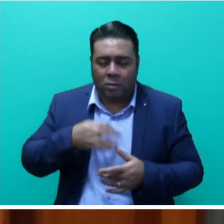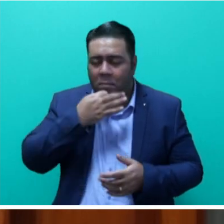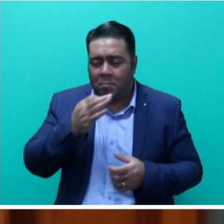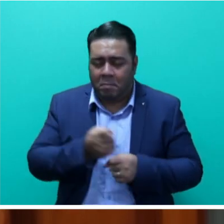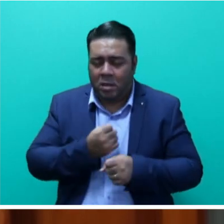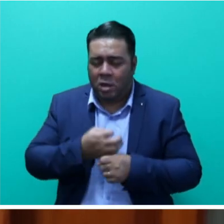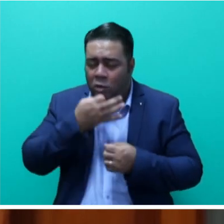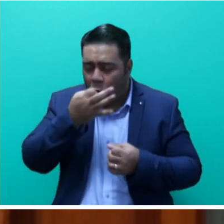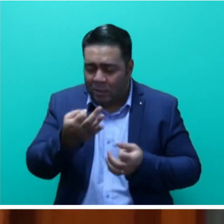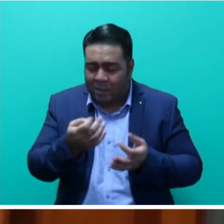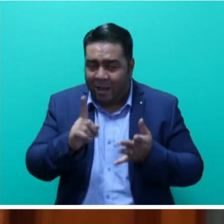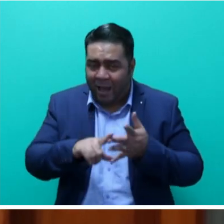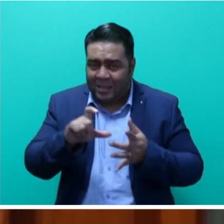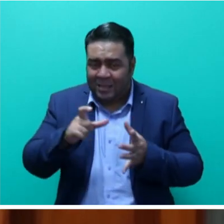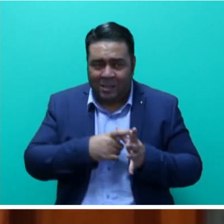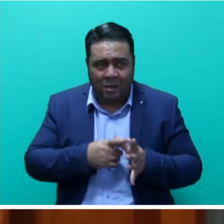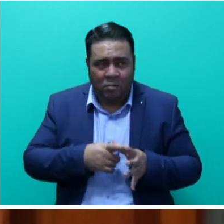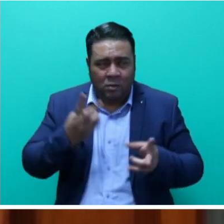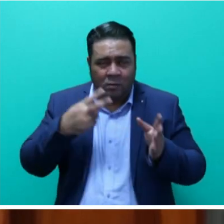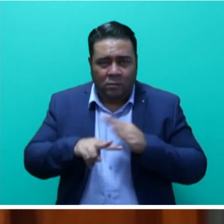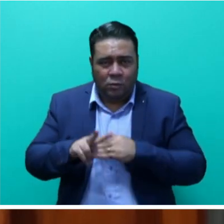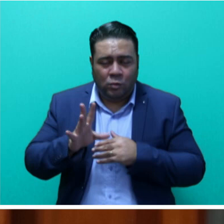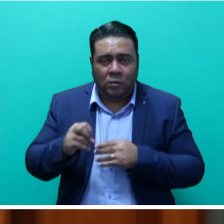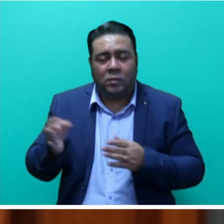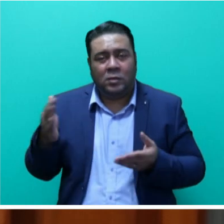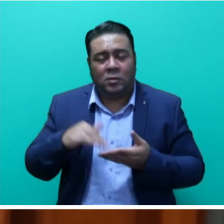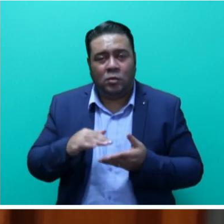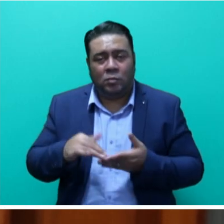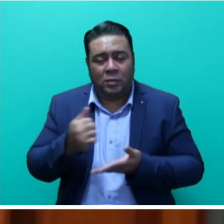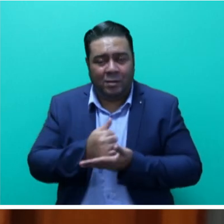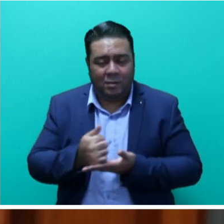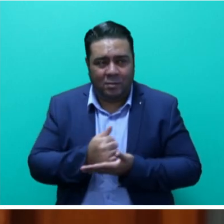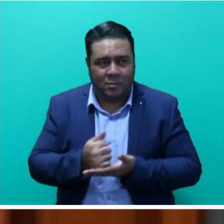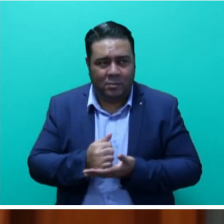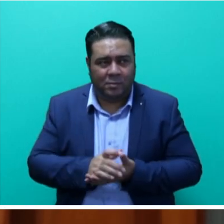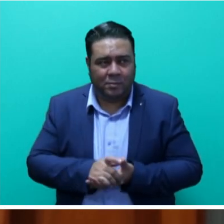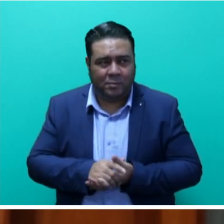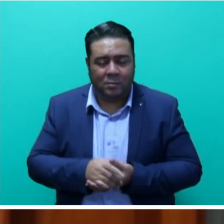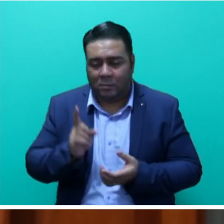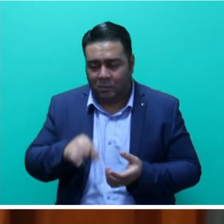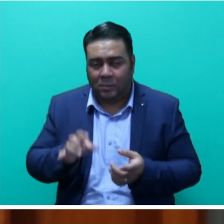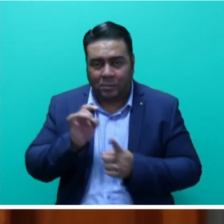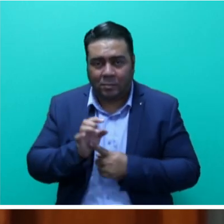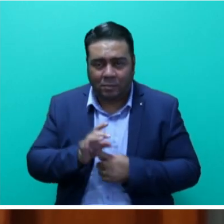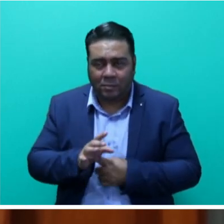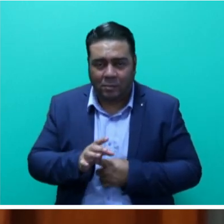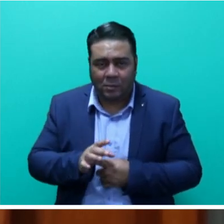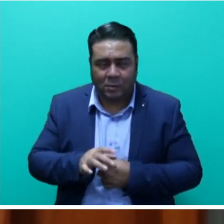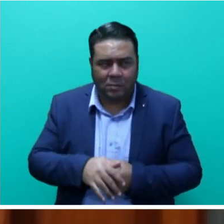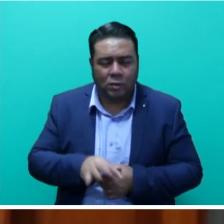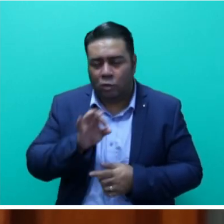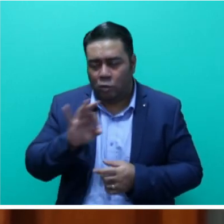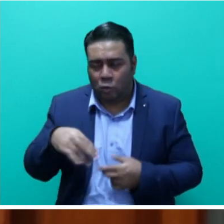ICA regarding the view of our cooperatives Act. And this is quite important, sir, because it not only